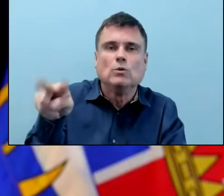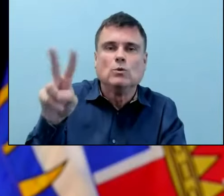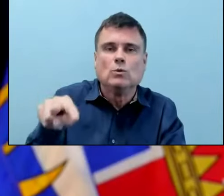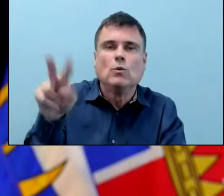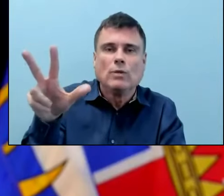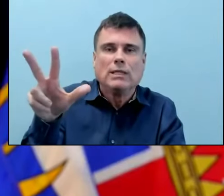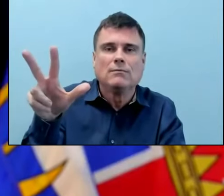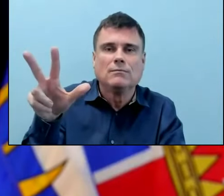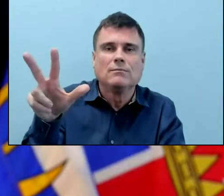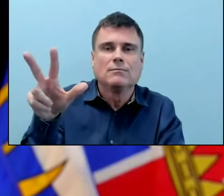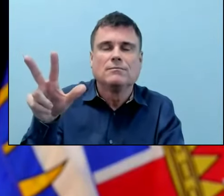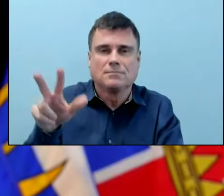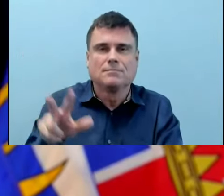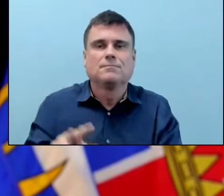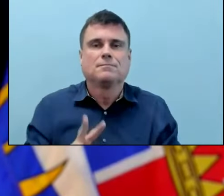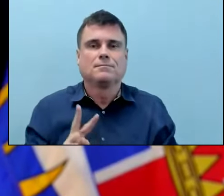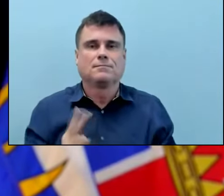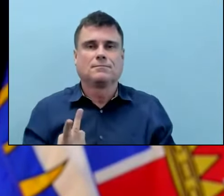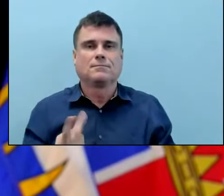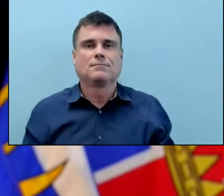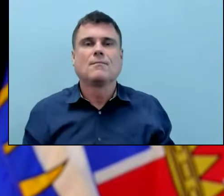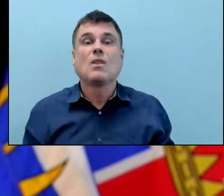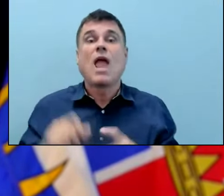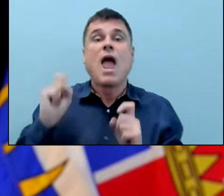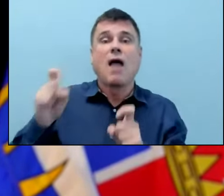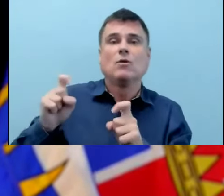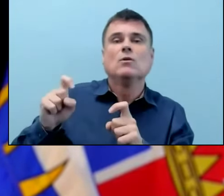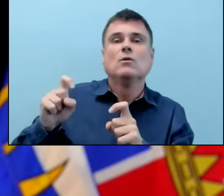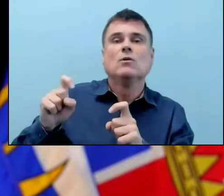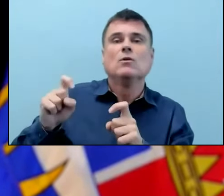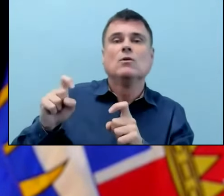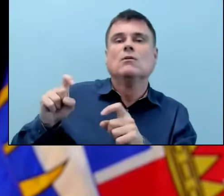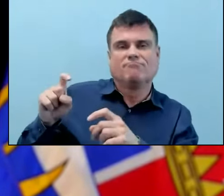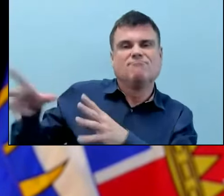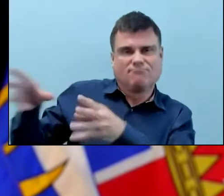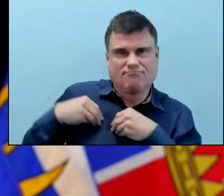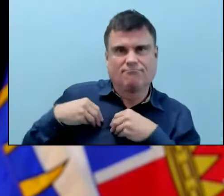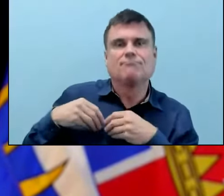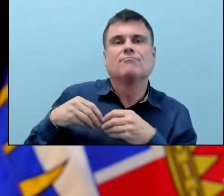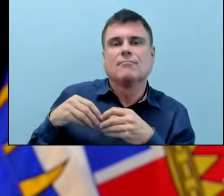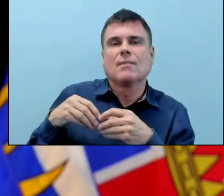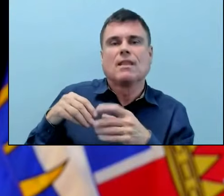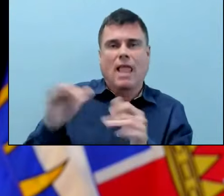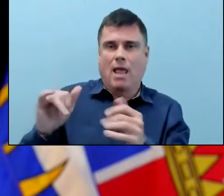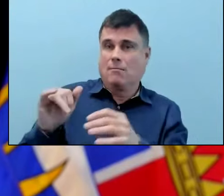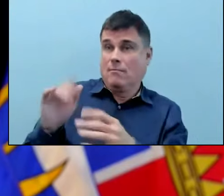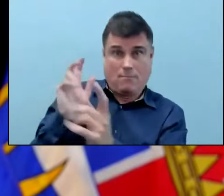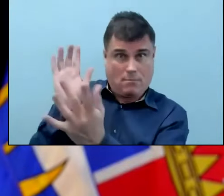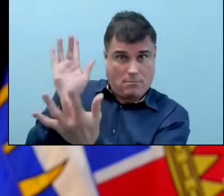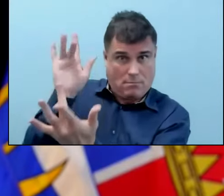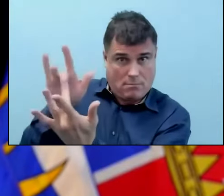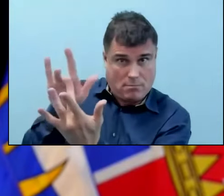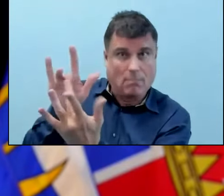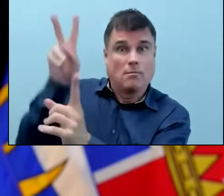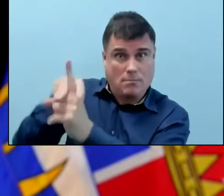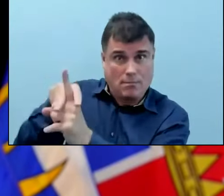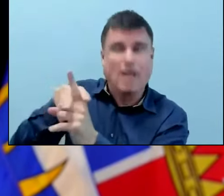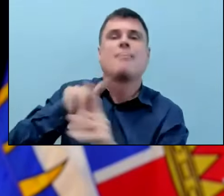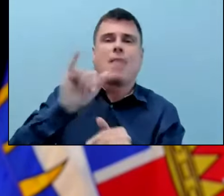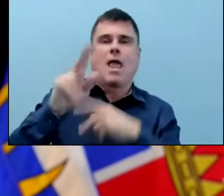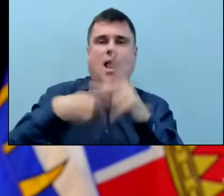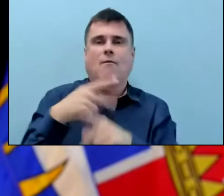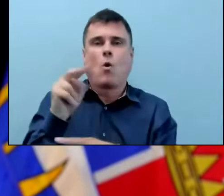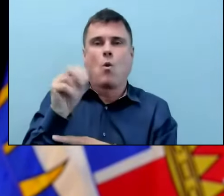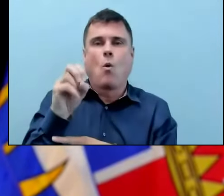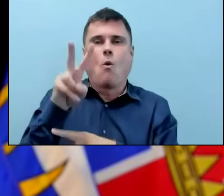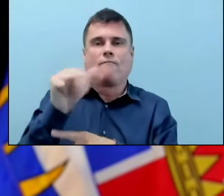And put yourself on the list to get that vaccine when it comes in. Binder, do you have a follow-up? I do. I'm just